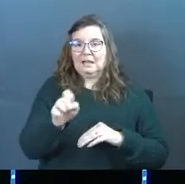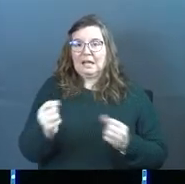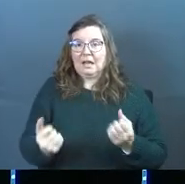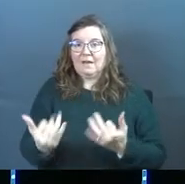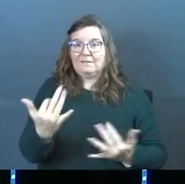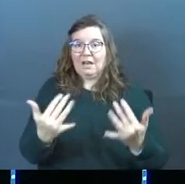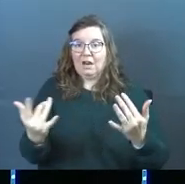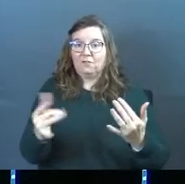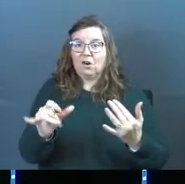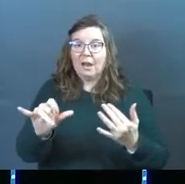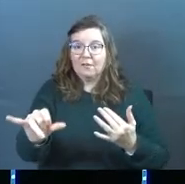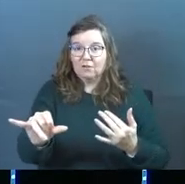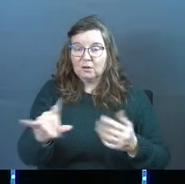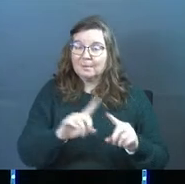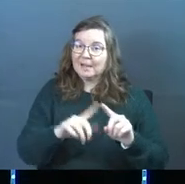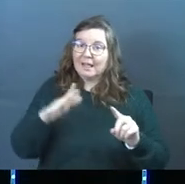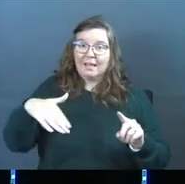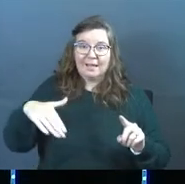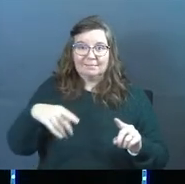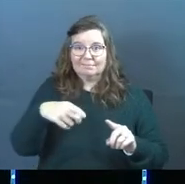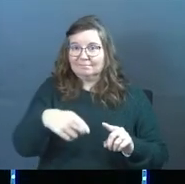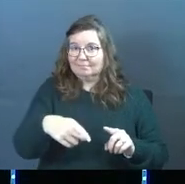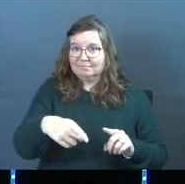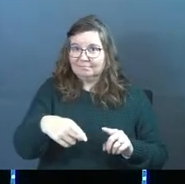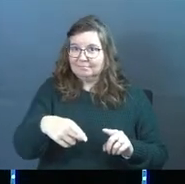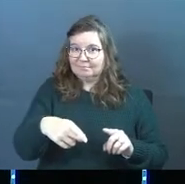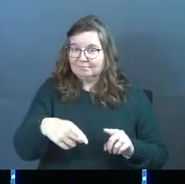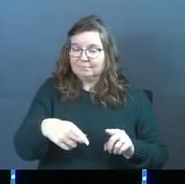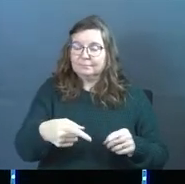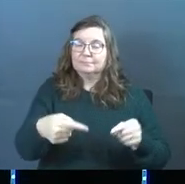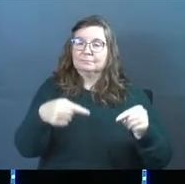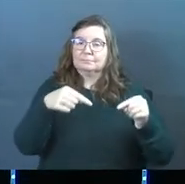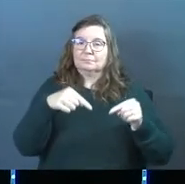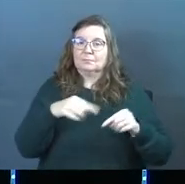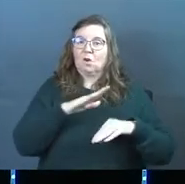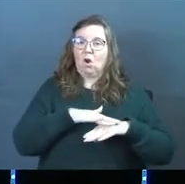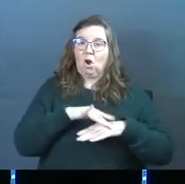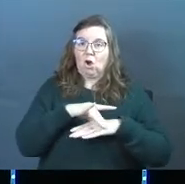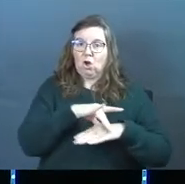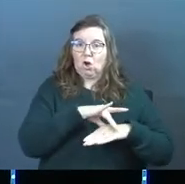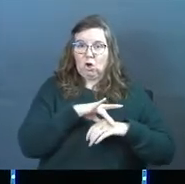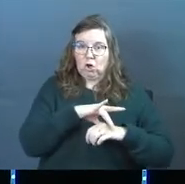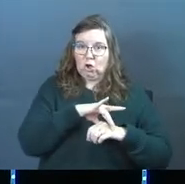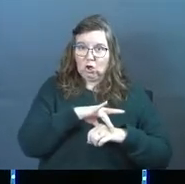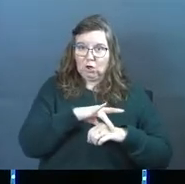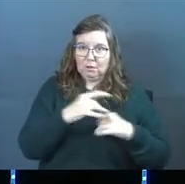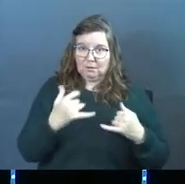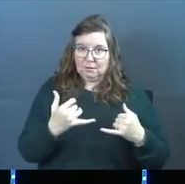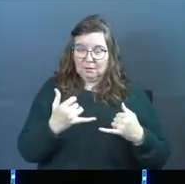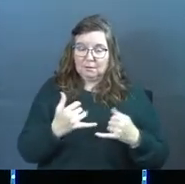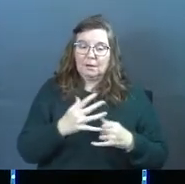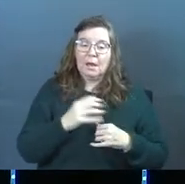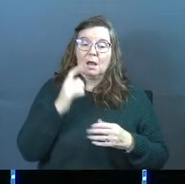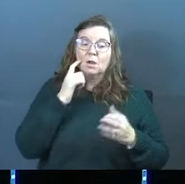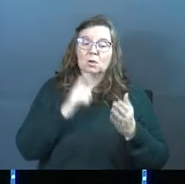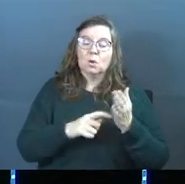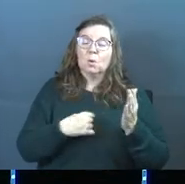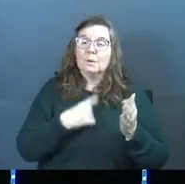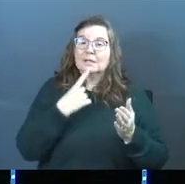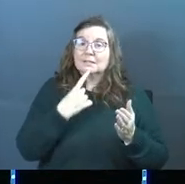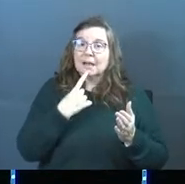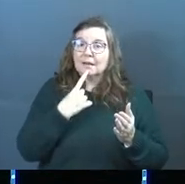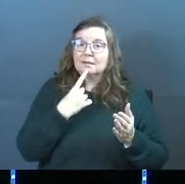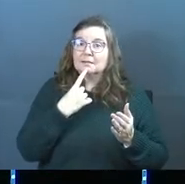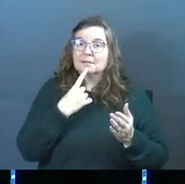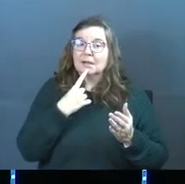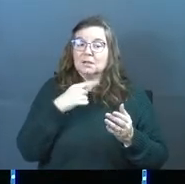fire forever. But they are not cast in the lake of fire yet. They are on earth. And notice what it said.